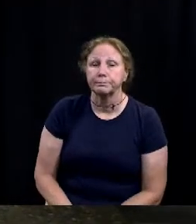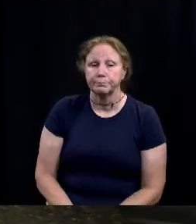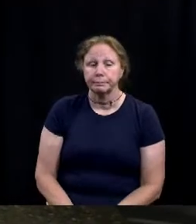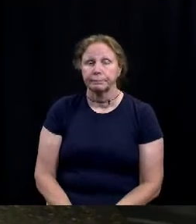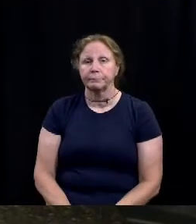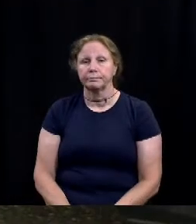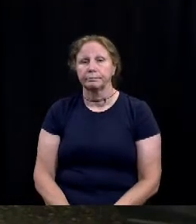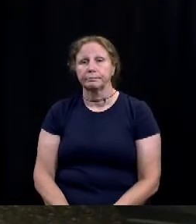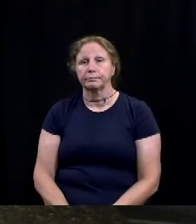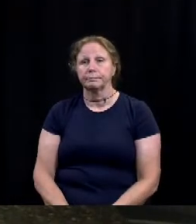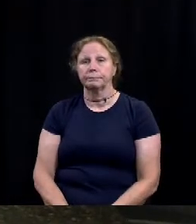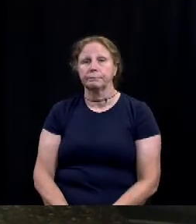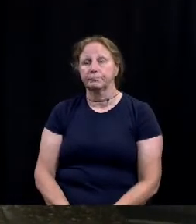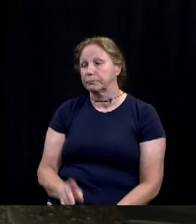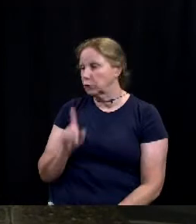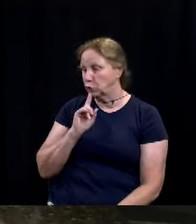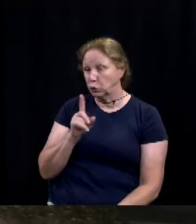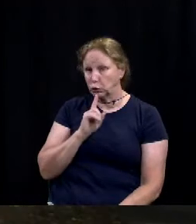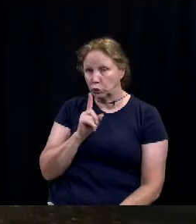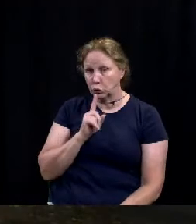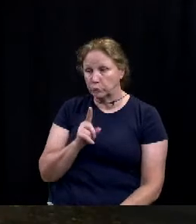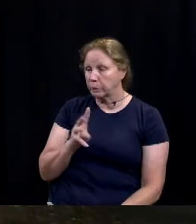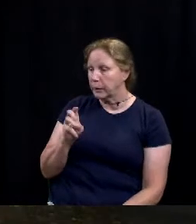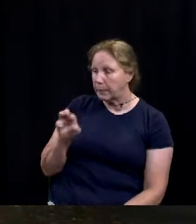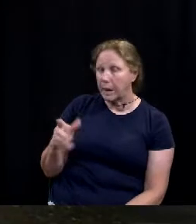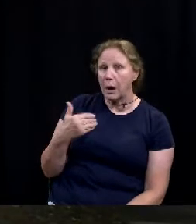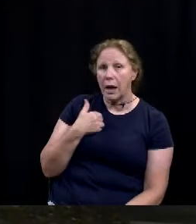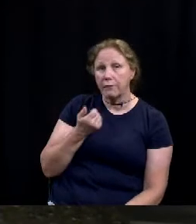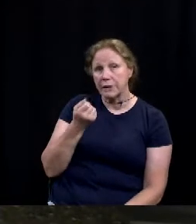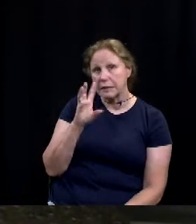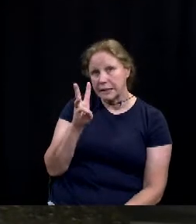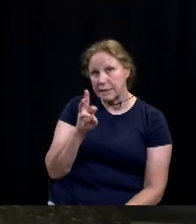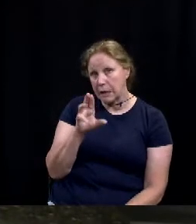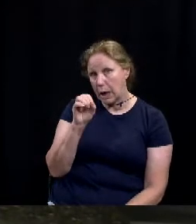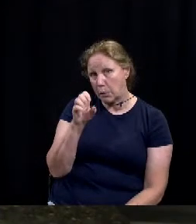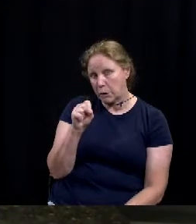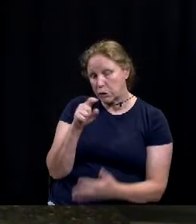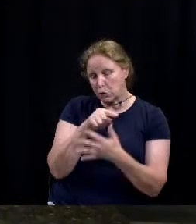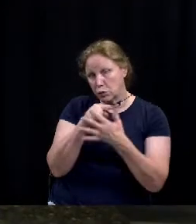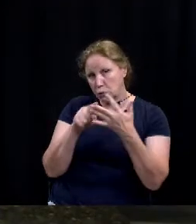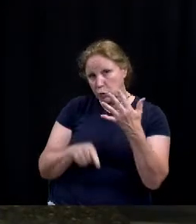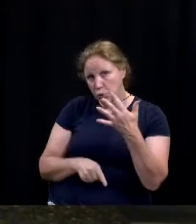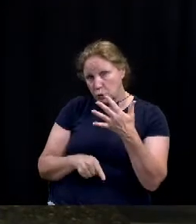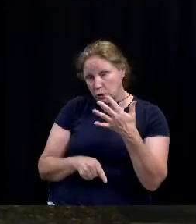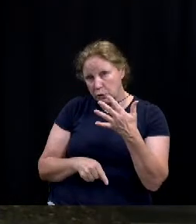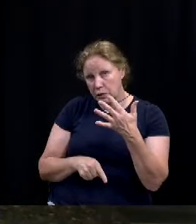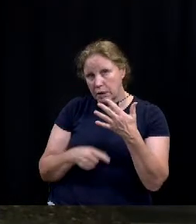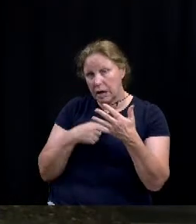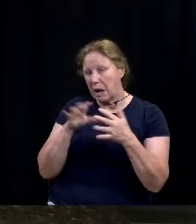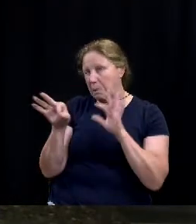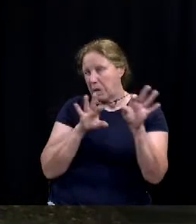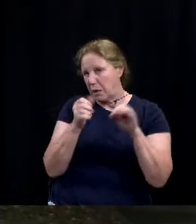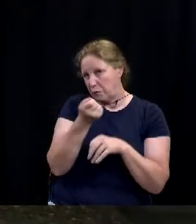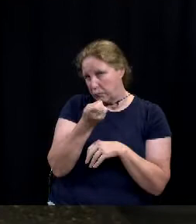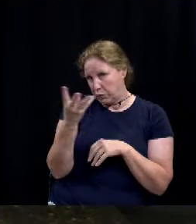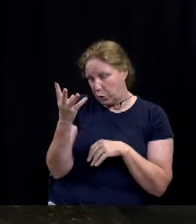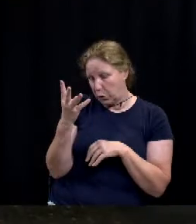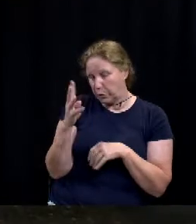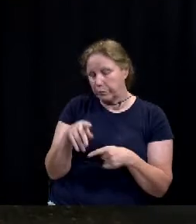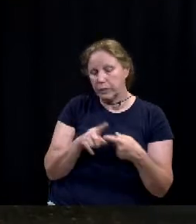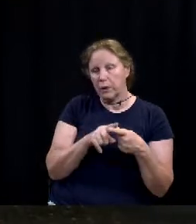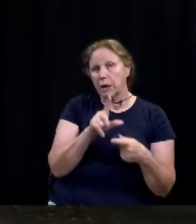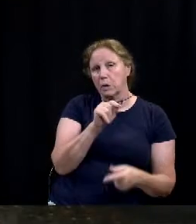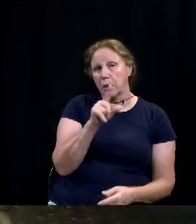Thank you, Bradley. Sure, sure. Mayor and Council, we do have 16 resolutions on the agenda today, and I'd like to highlight just a couple. Resolutions